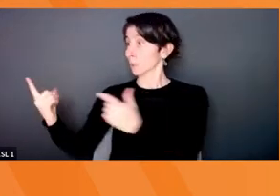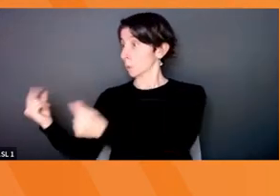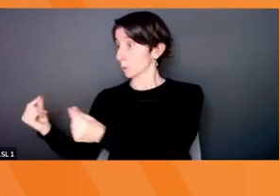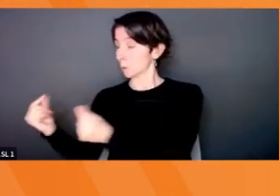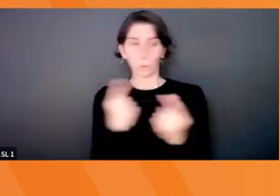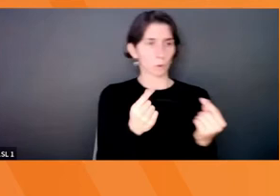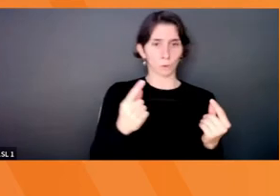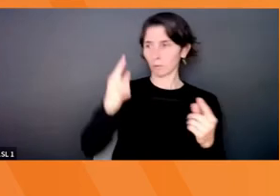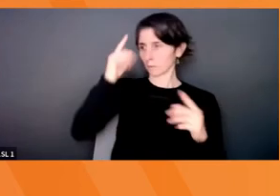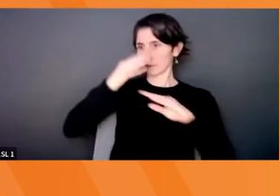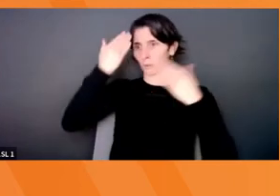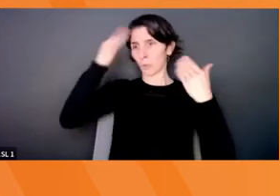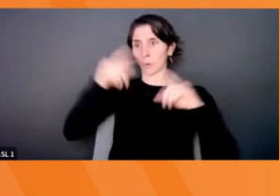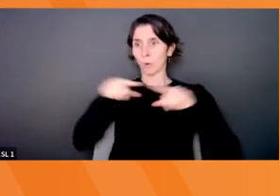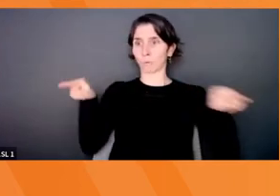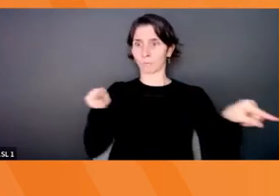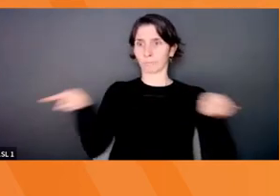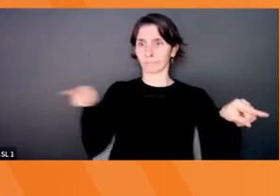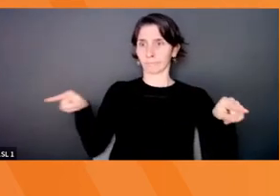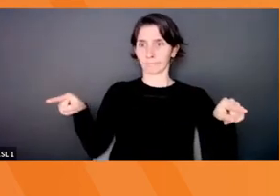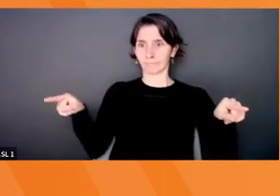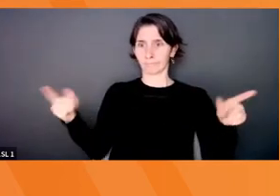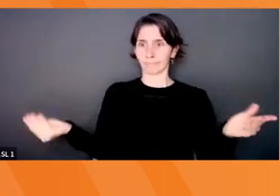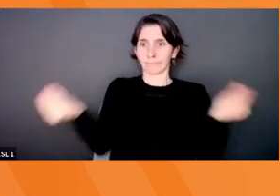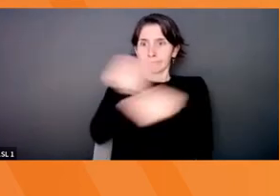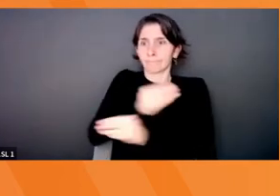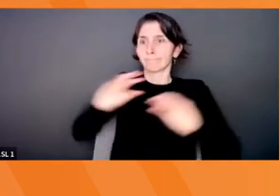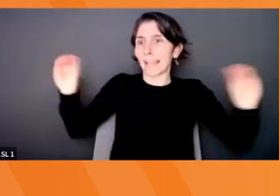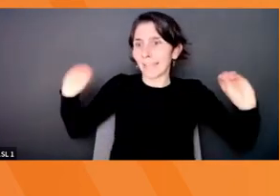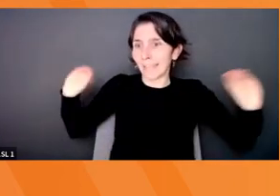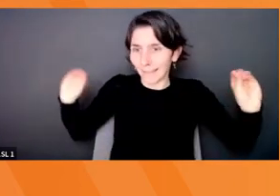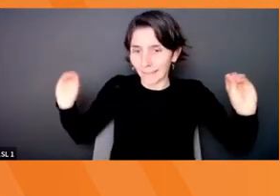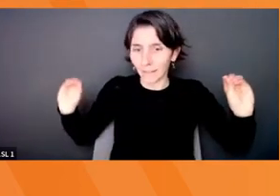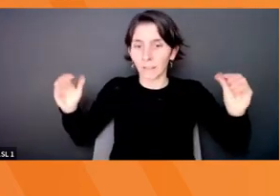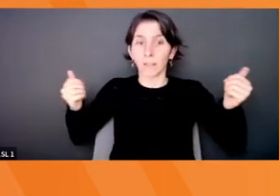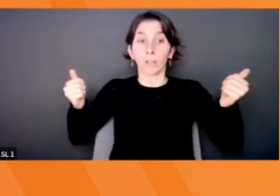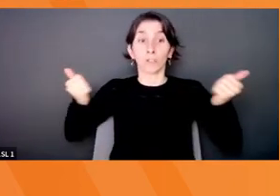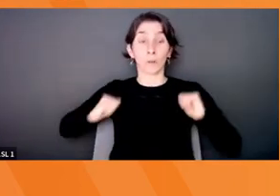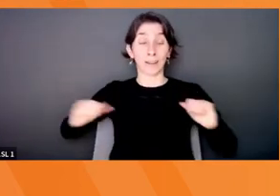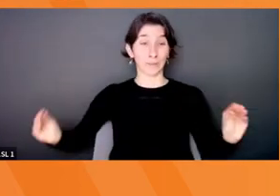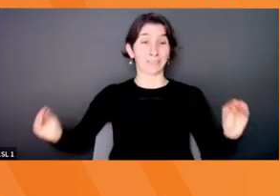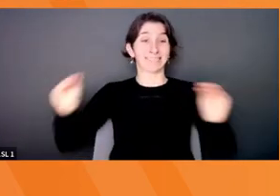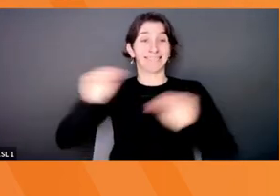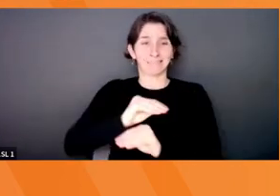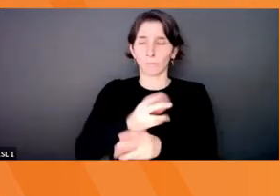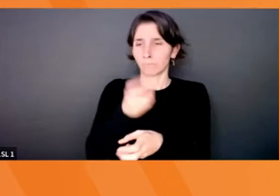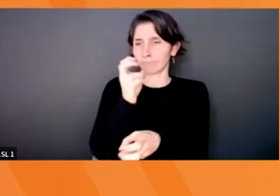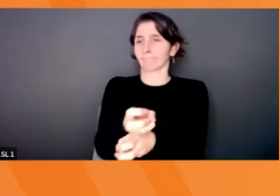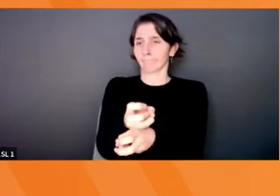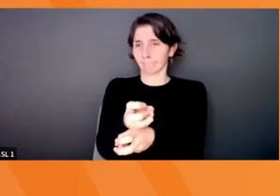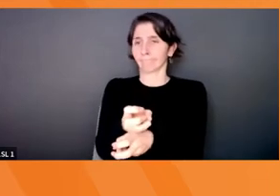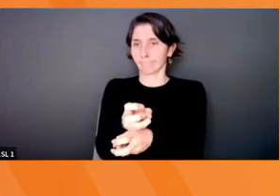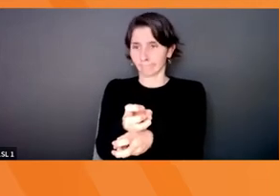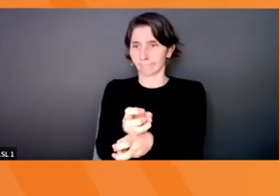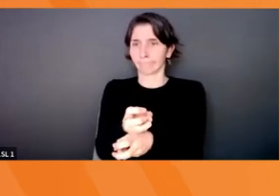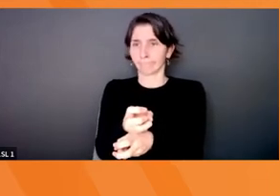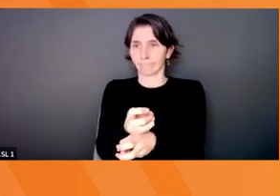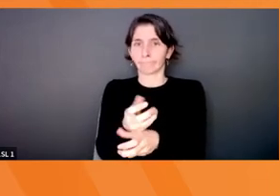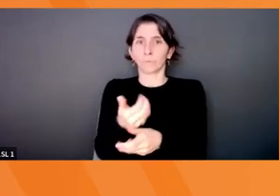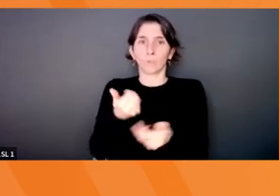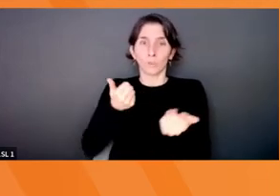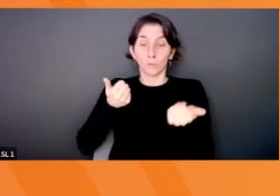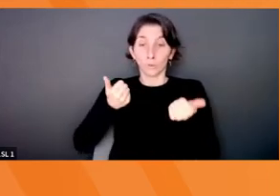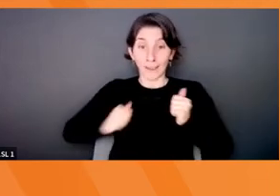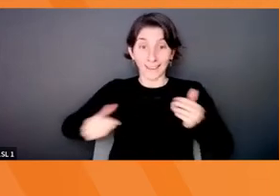takes a huge amount of intentionality to work beyond them. And it's really, I believe truly that collaboration